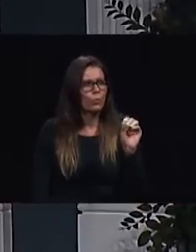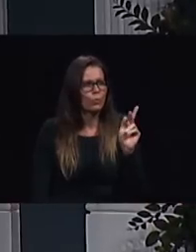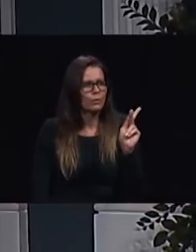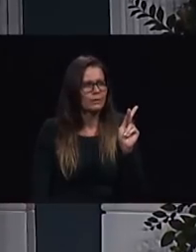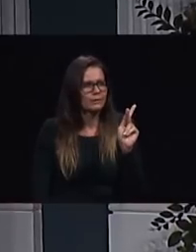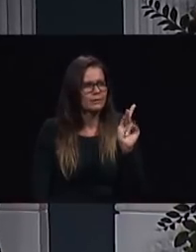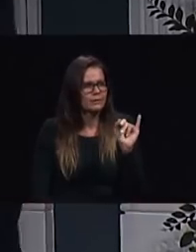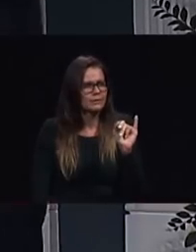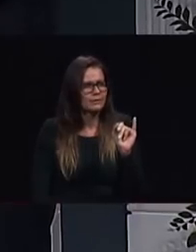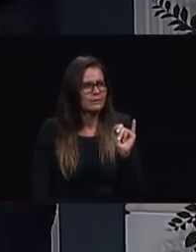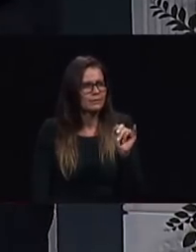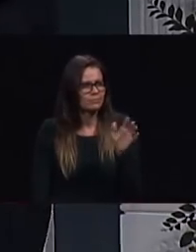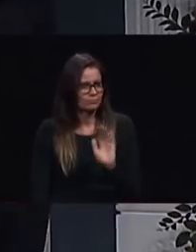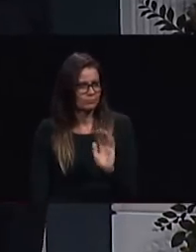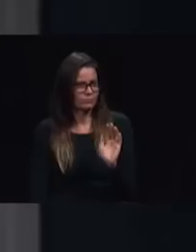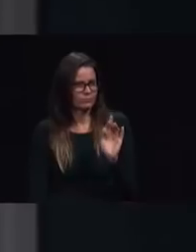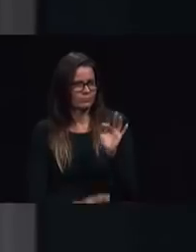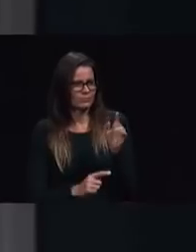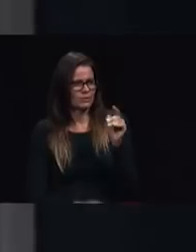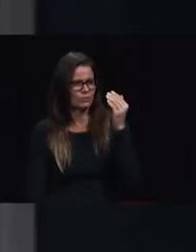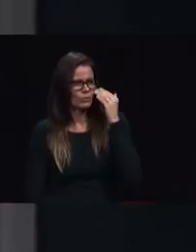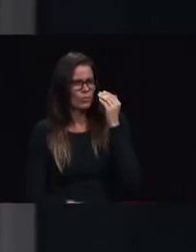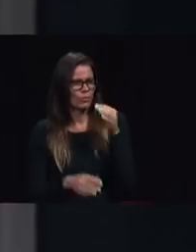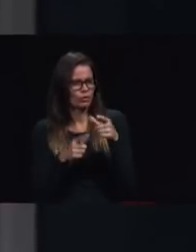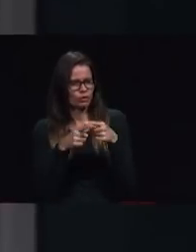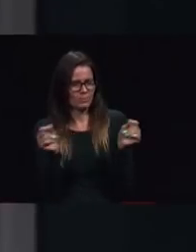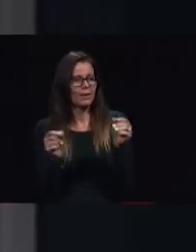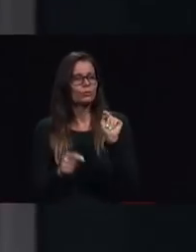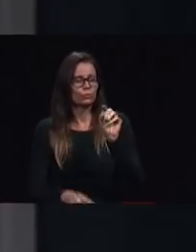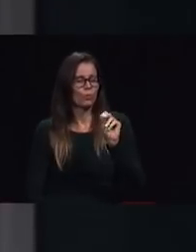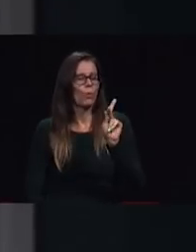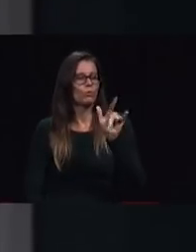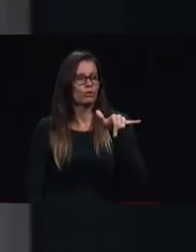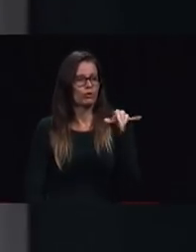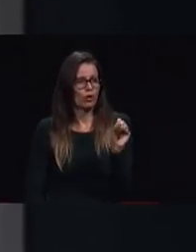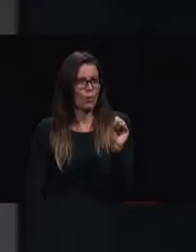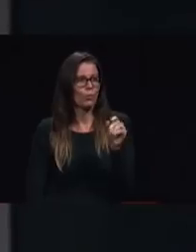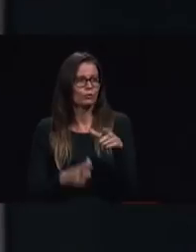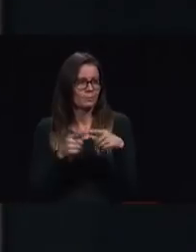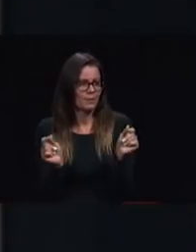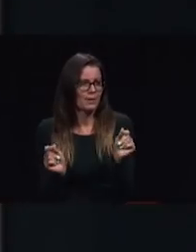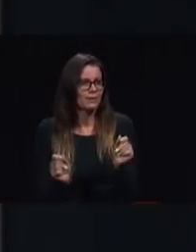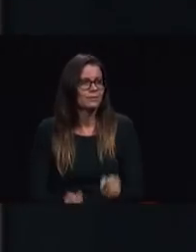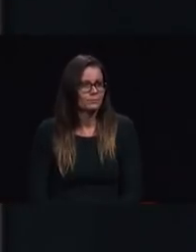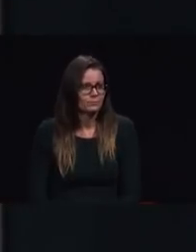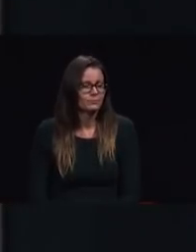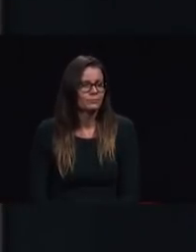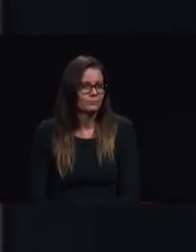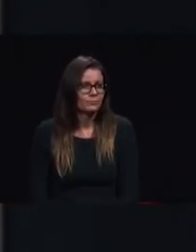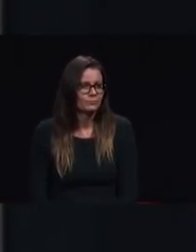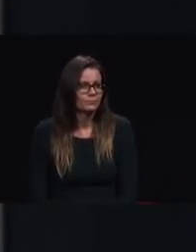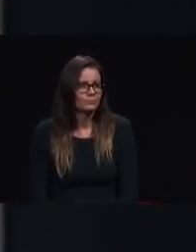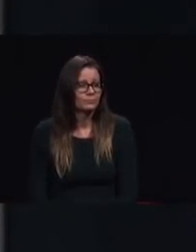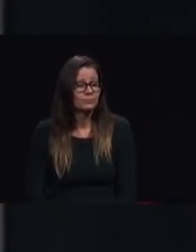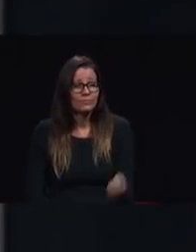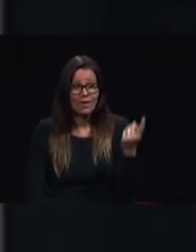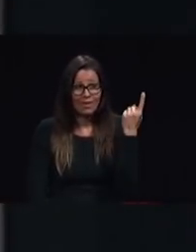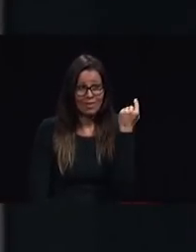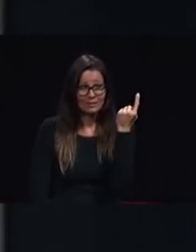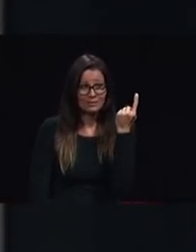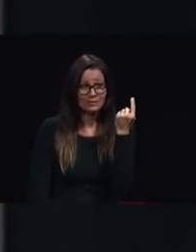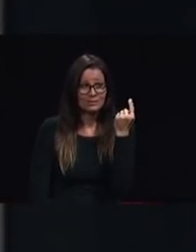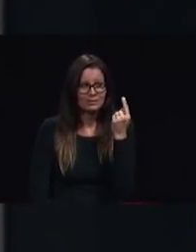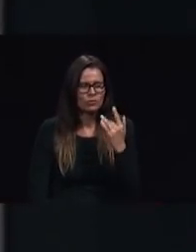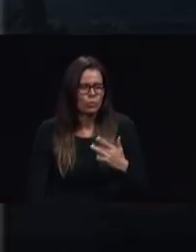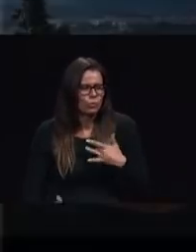thank you Otter Wilson as you well remember just last year we had an exciting time as as we went